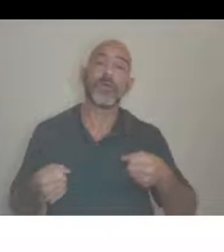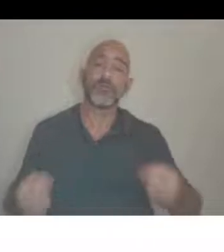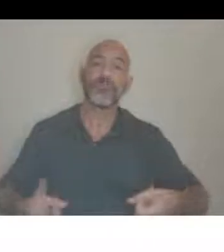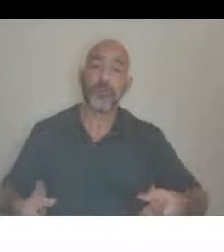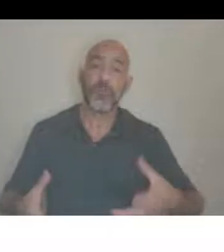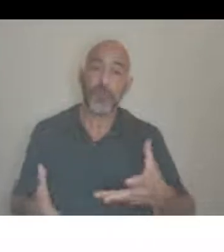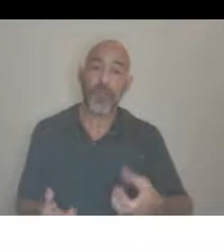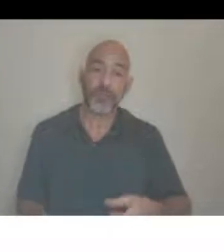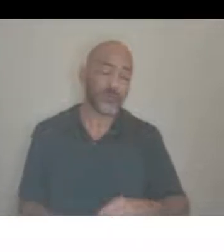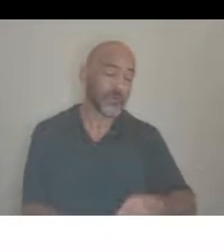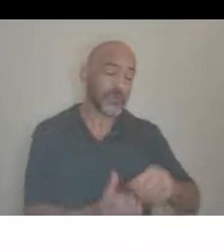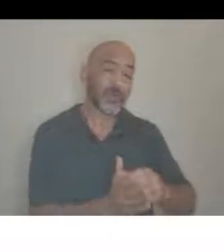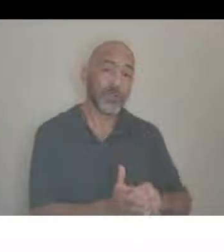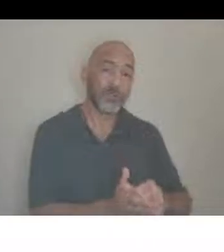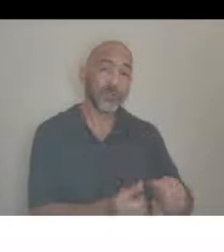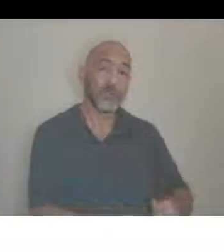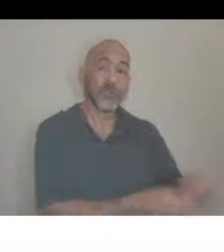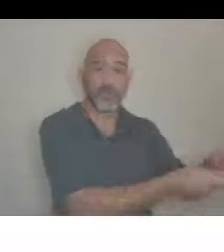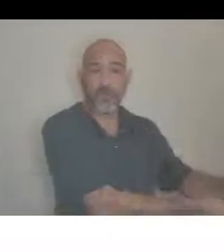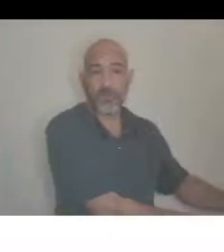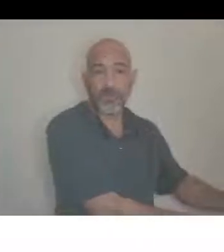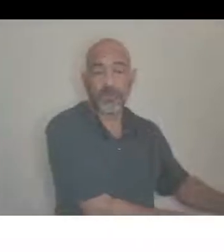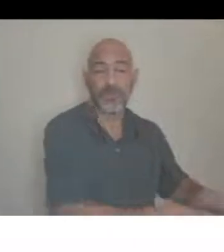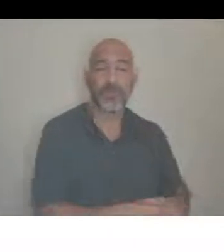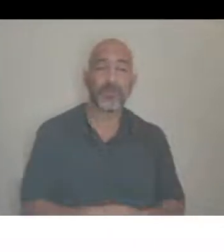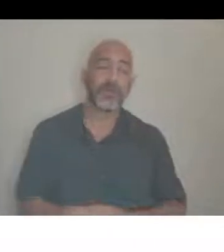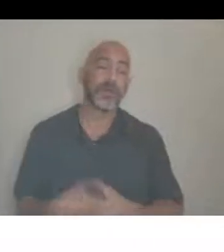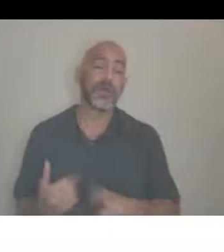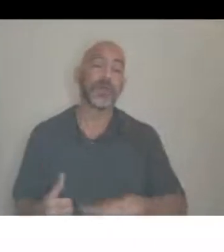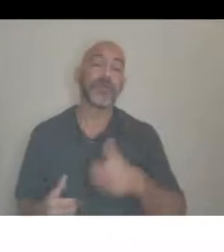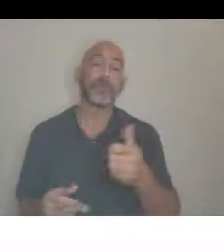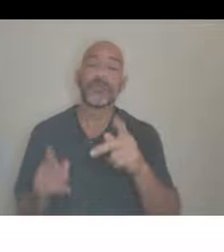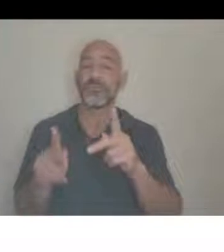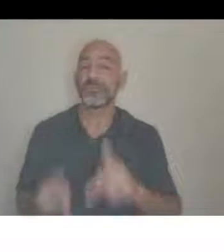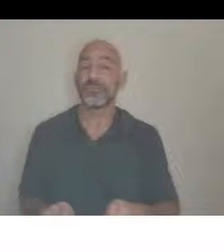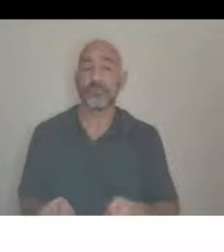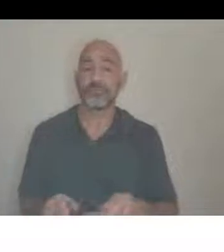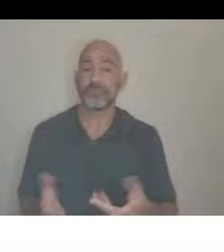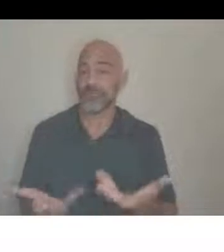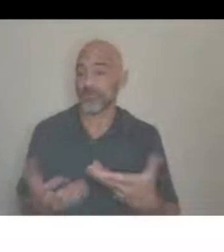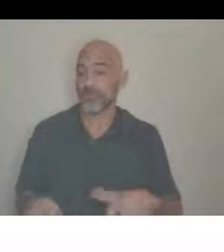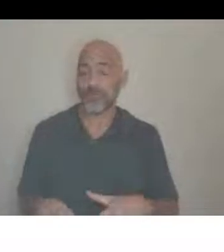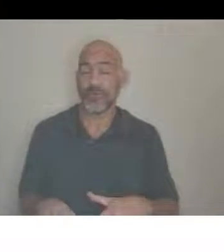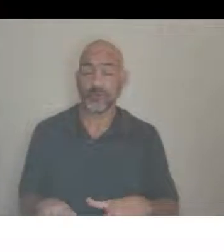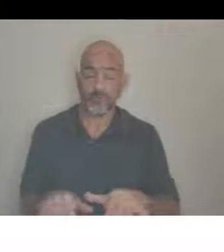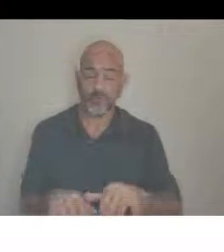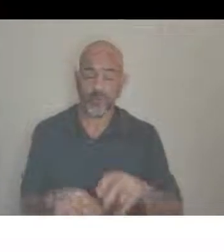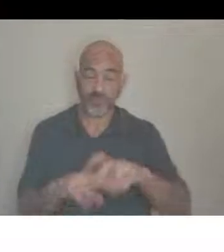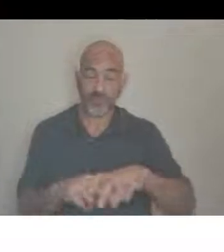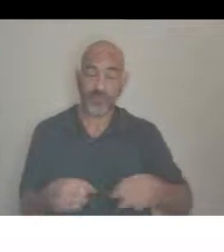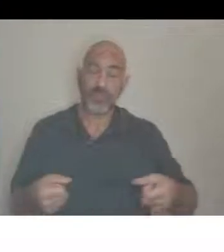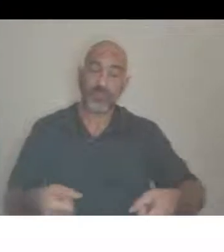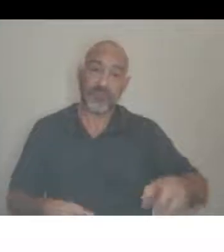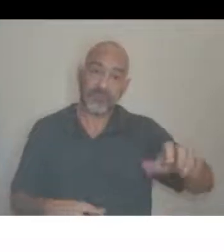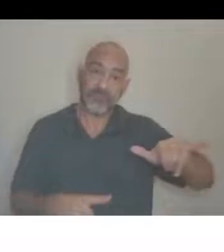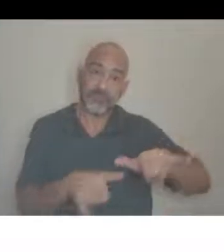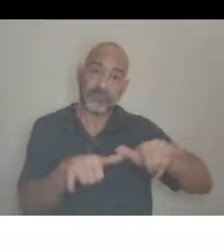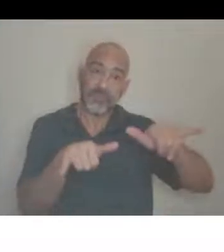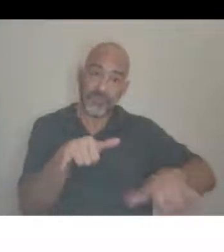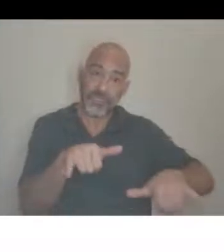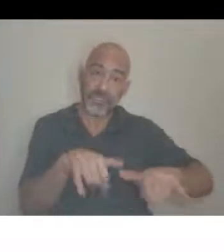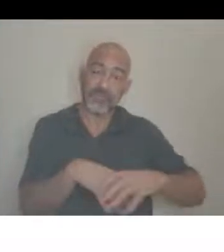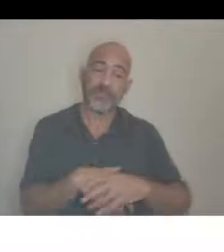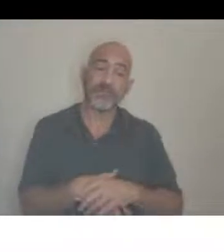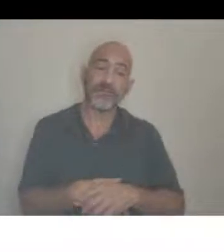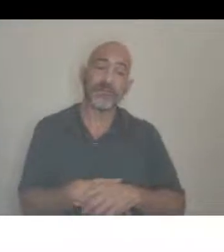opened for them, doesn't mean that having a door opened for them actually might be a problem for someone